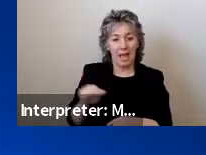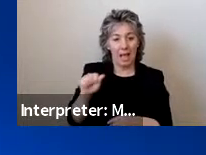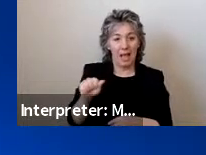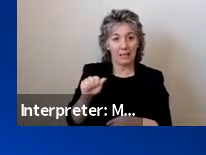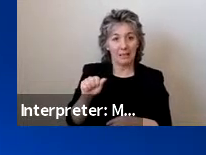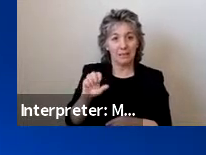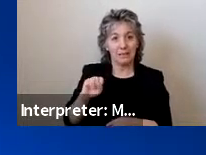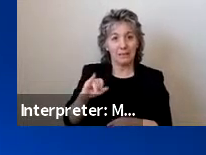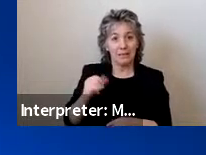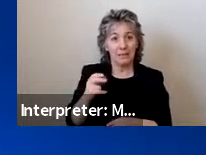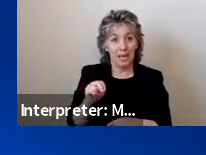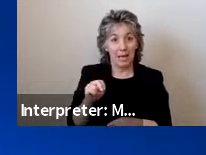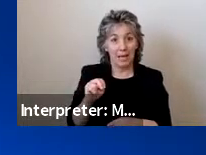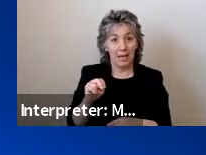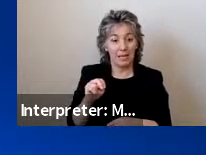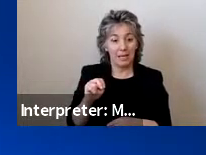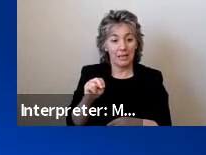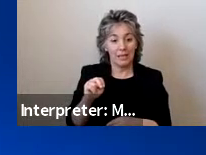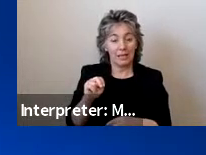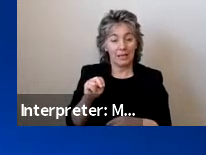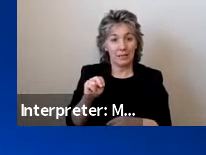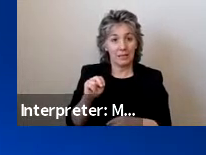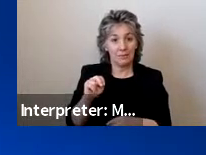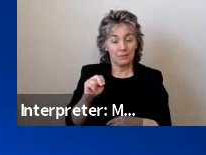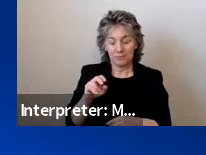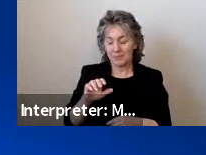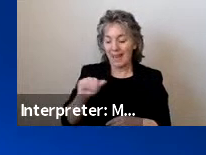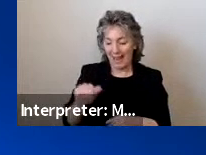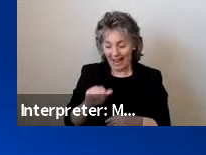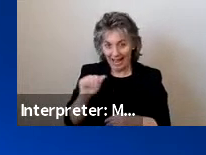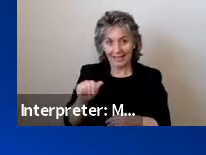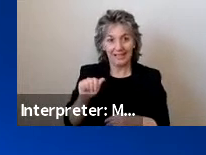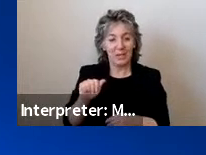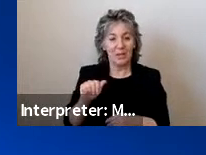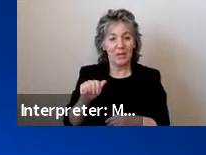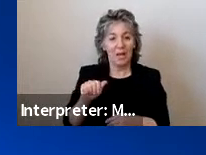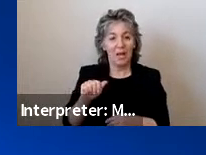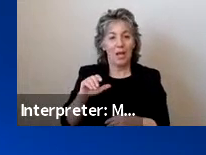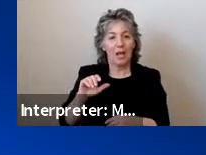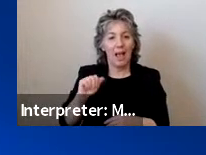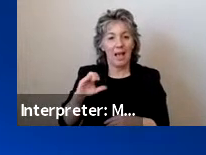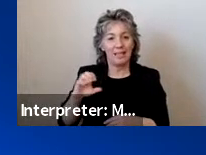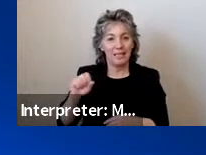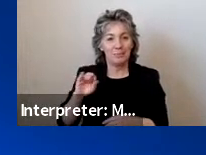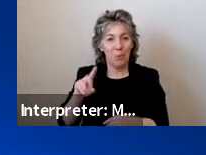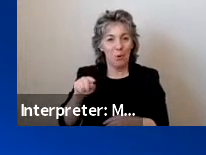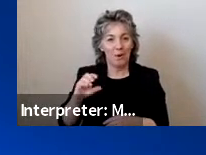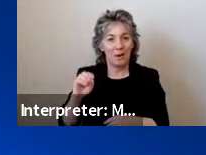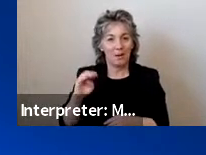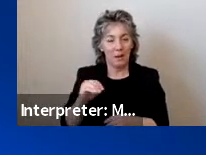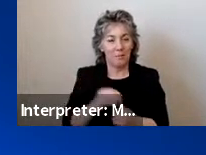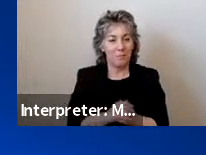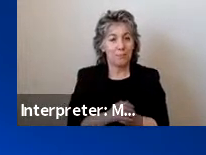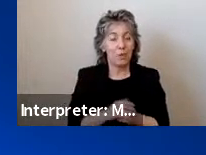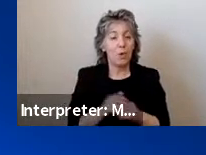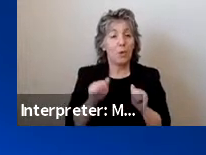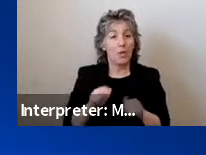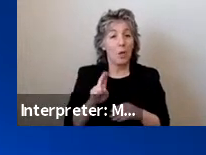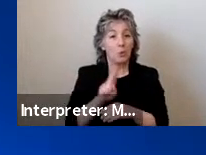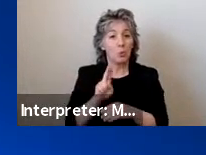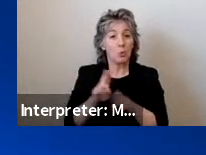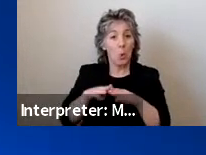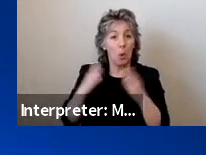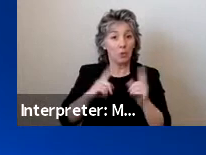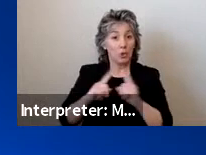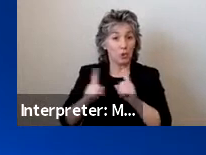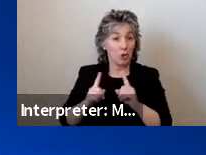.gov. Another way you can participate in today's event is by contributing to the open discussion portion. If you would like to